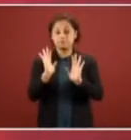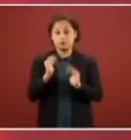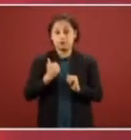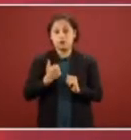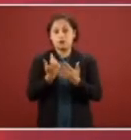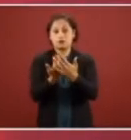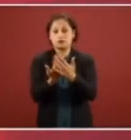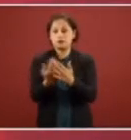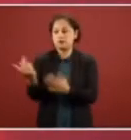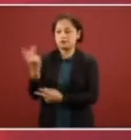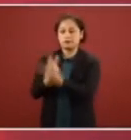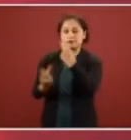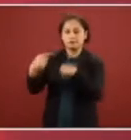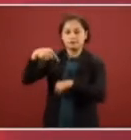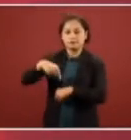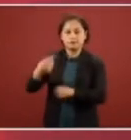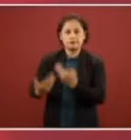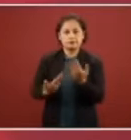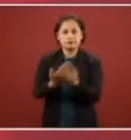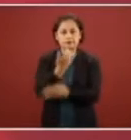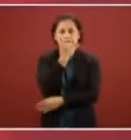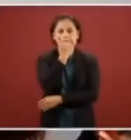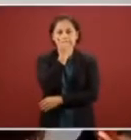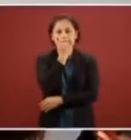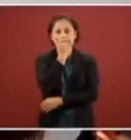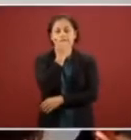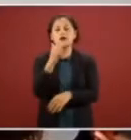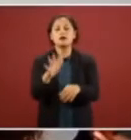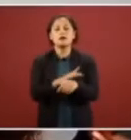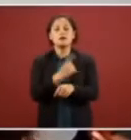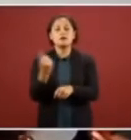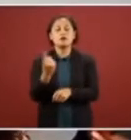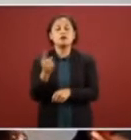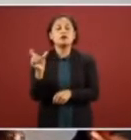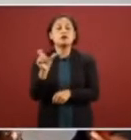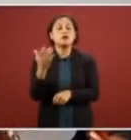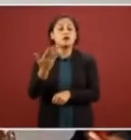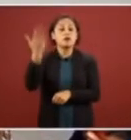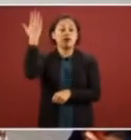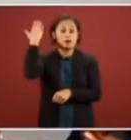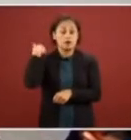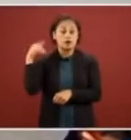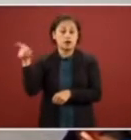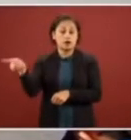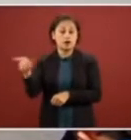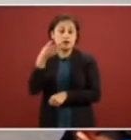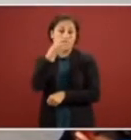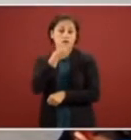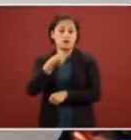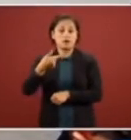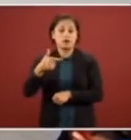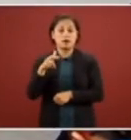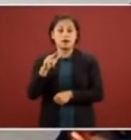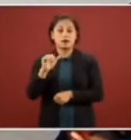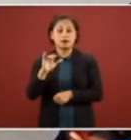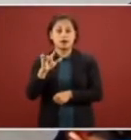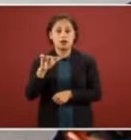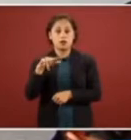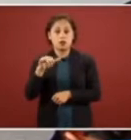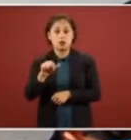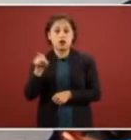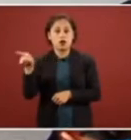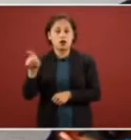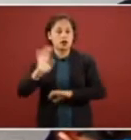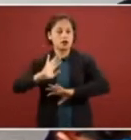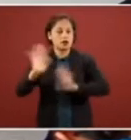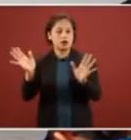them to say forgive ask for forgiveness that when this man García Luna was